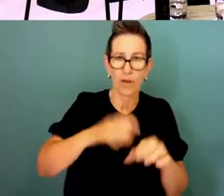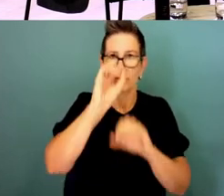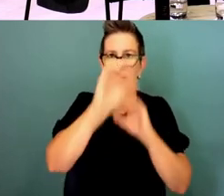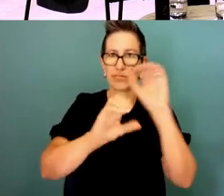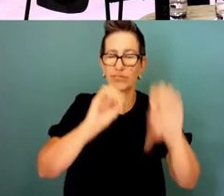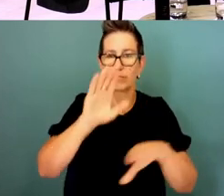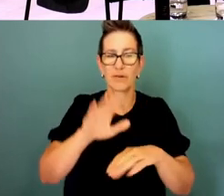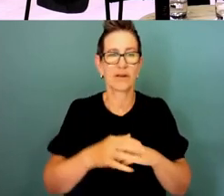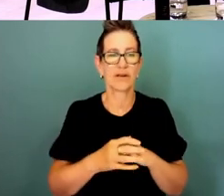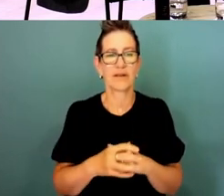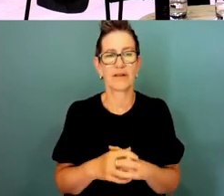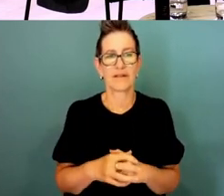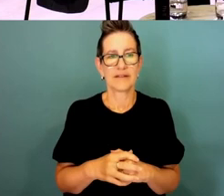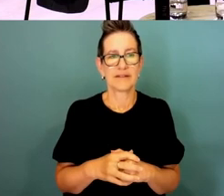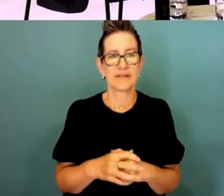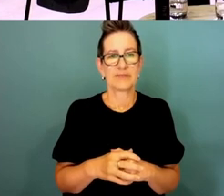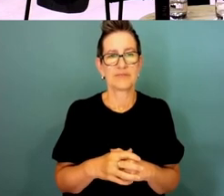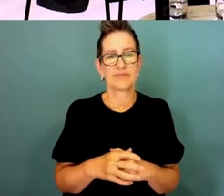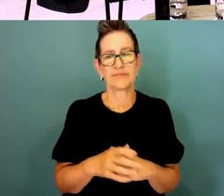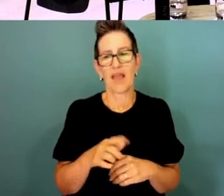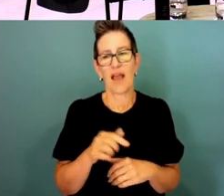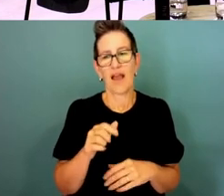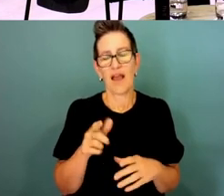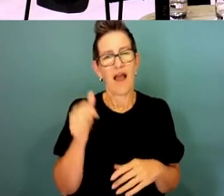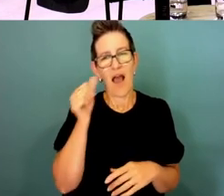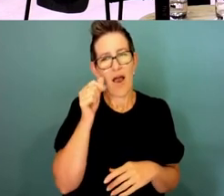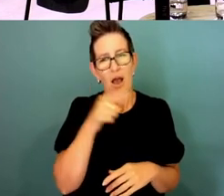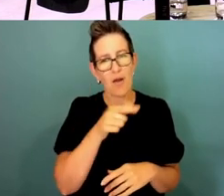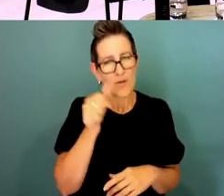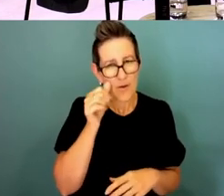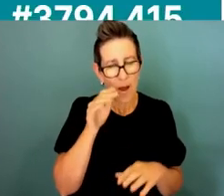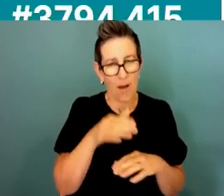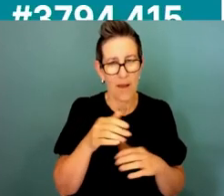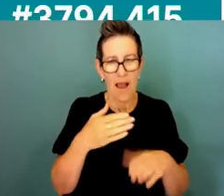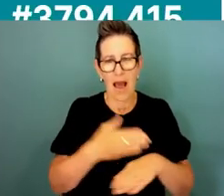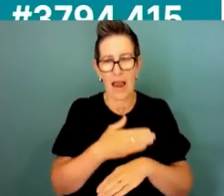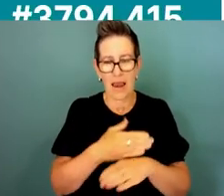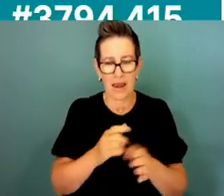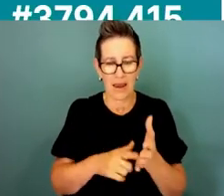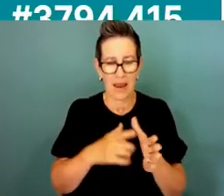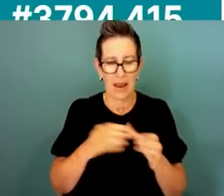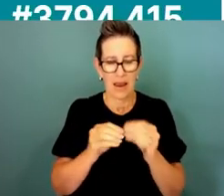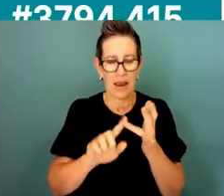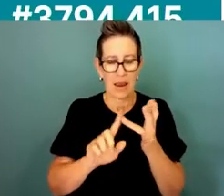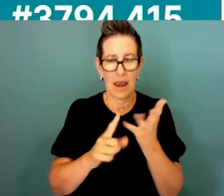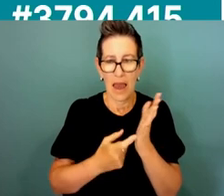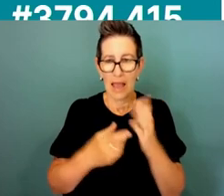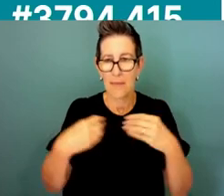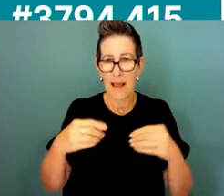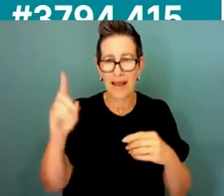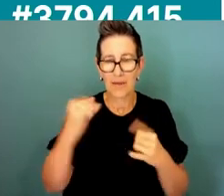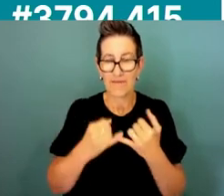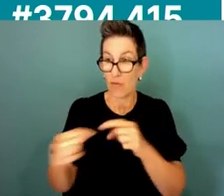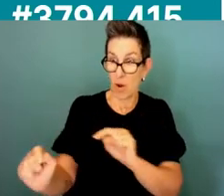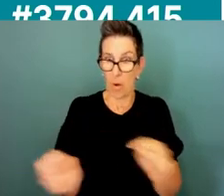to tell anybody here how competitive the labour market is at the moment and how often